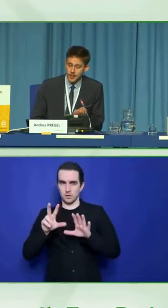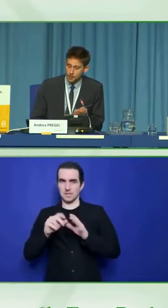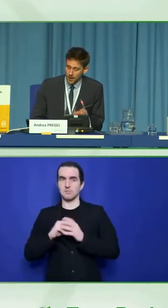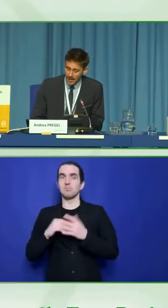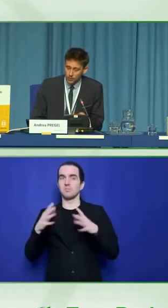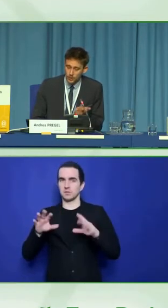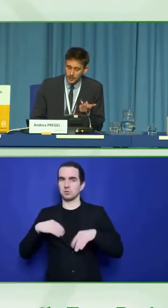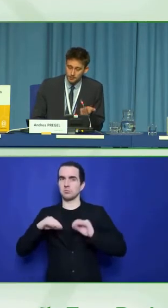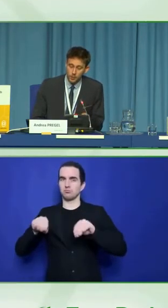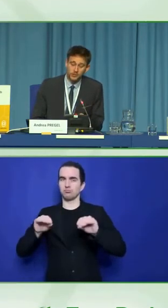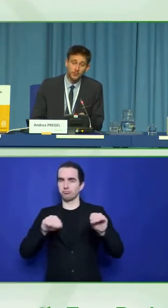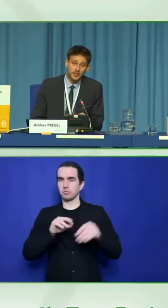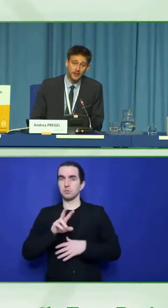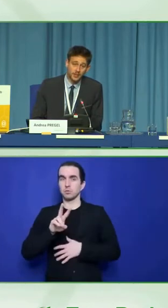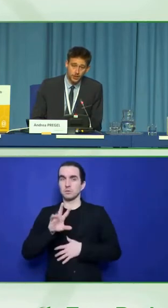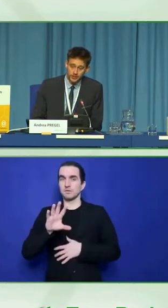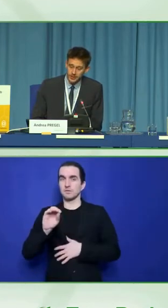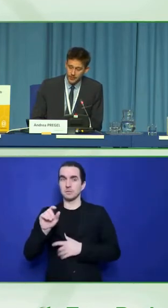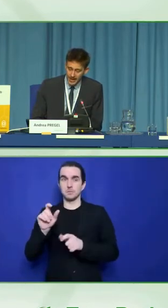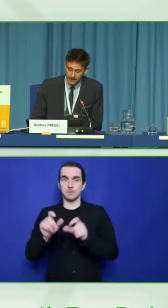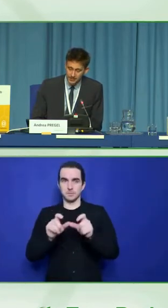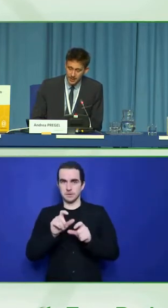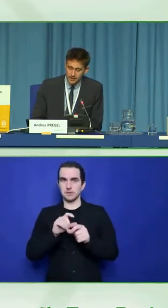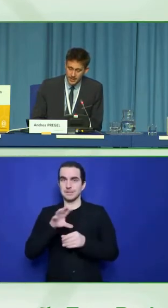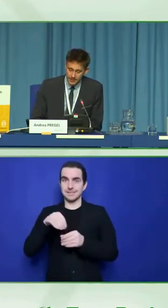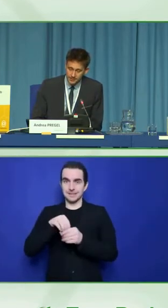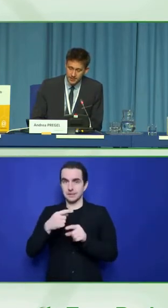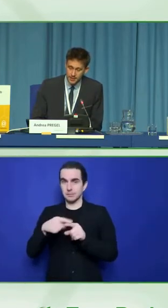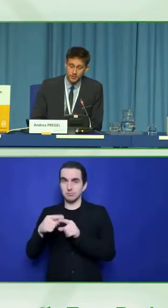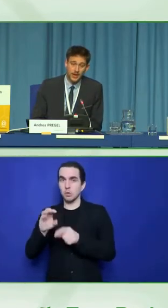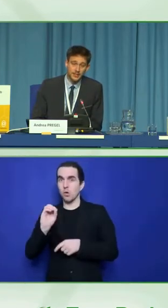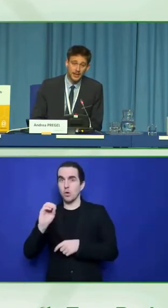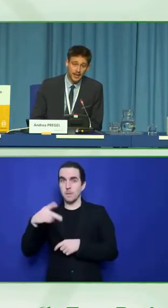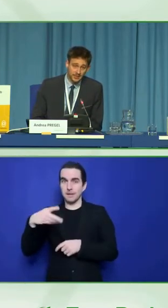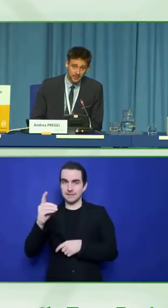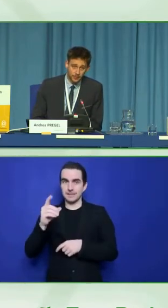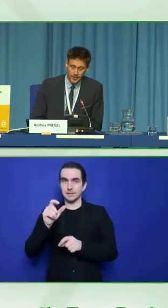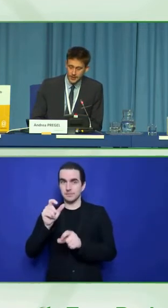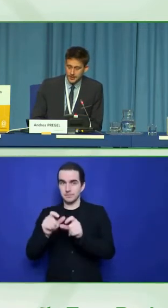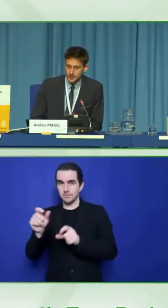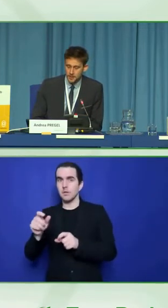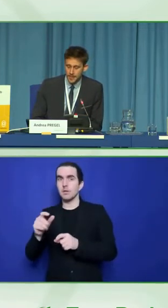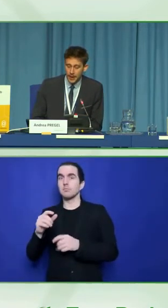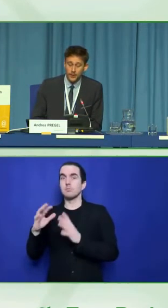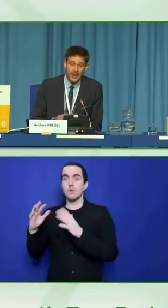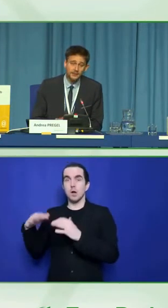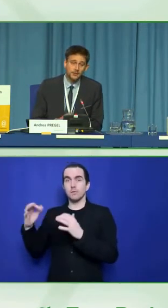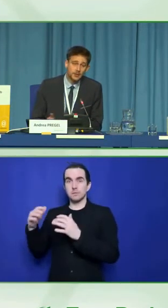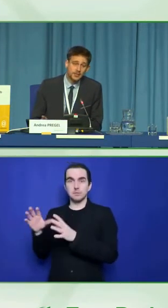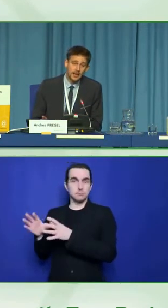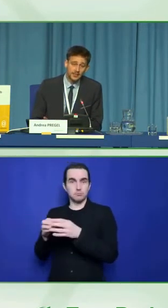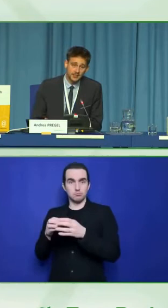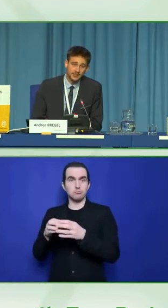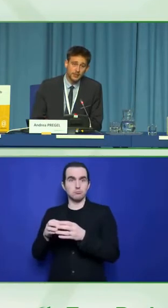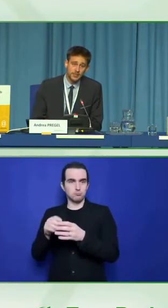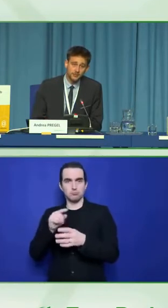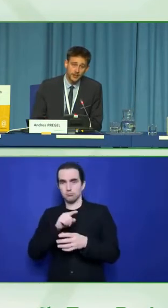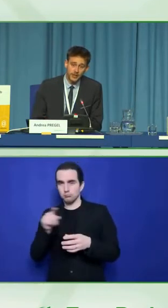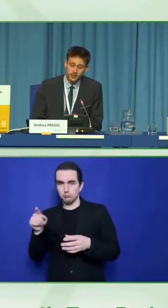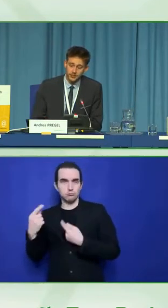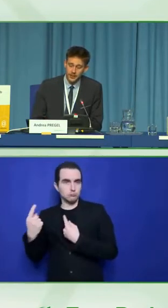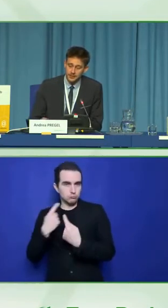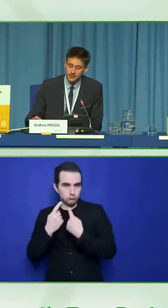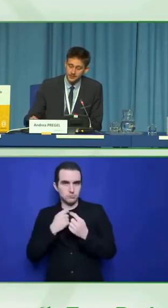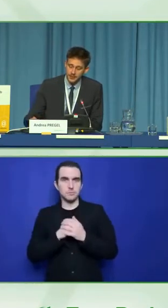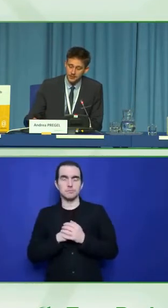Ghana, Malawi, Mozambique, Nigeria, Pakistan, Tanzania, Uganda, and Zambia. And we have completed accessibility